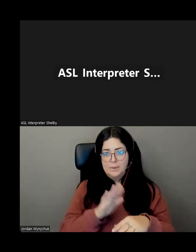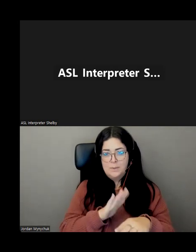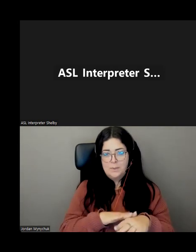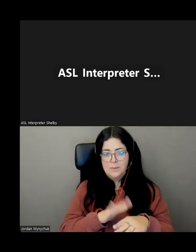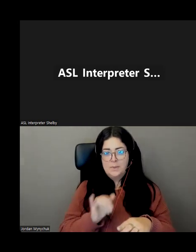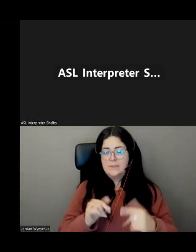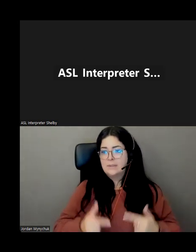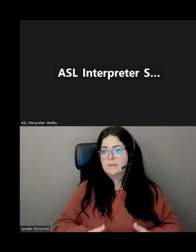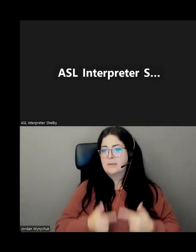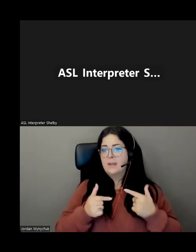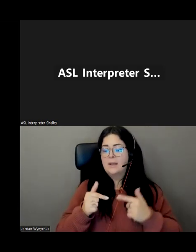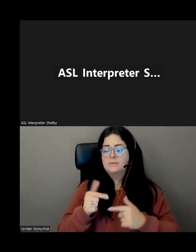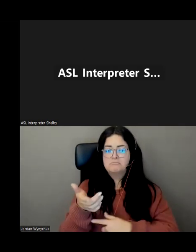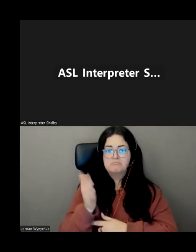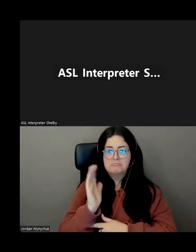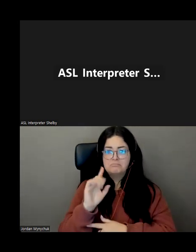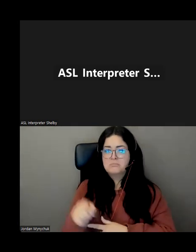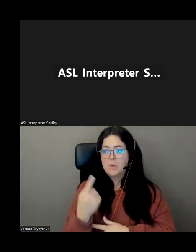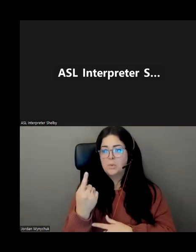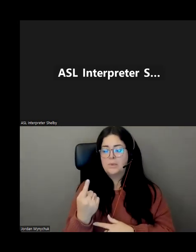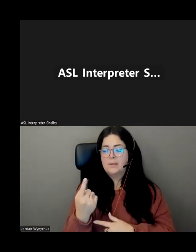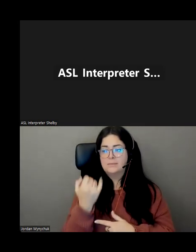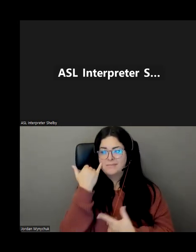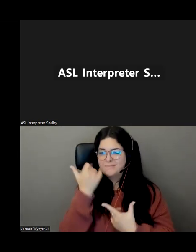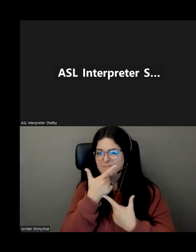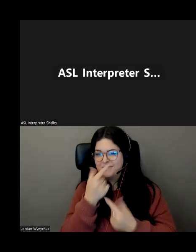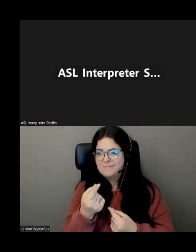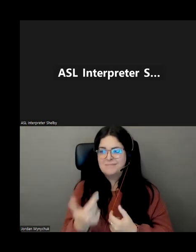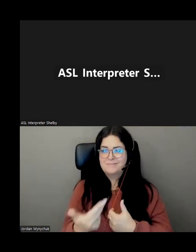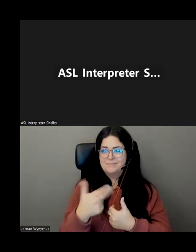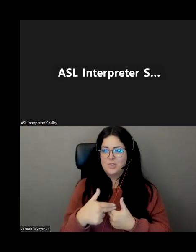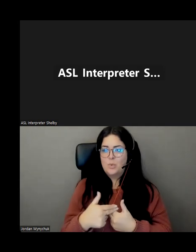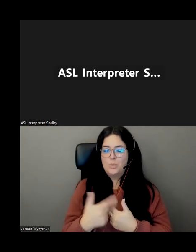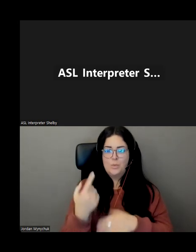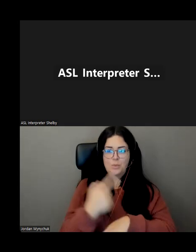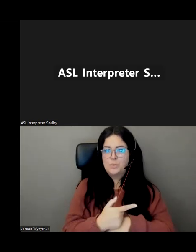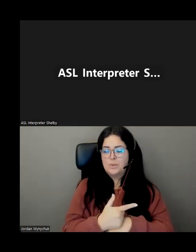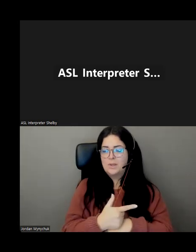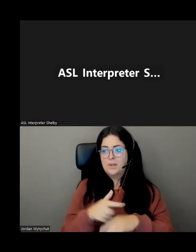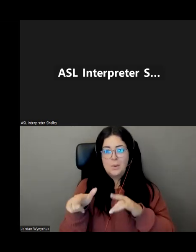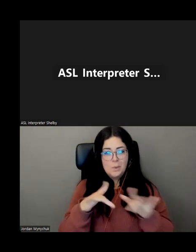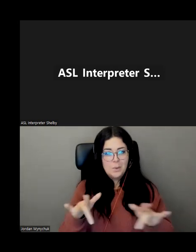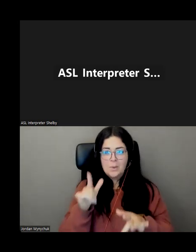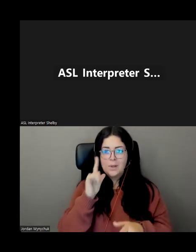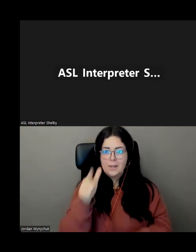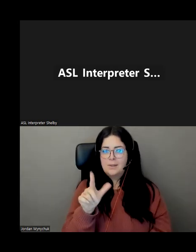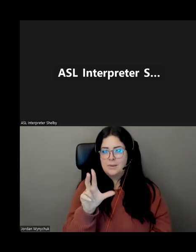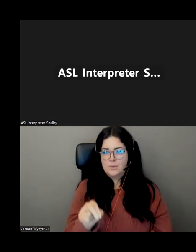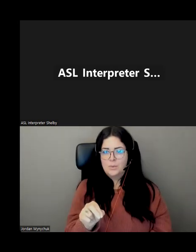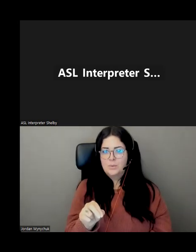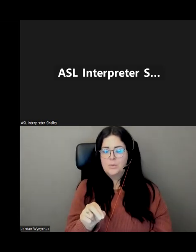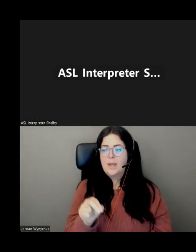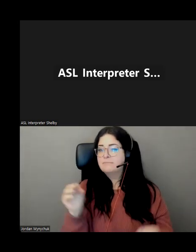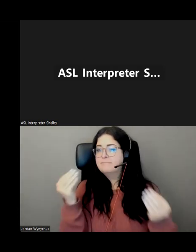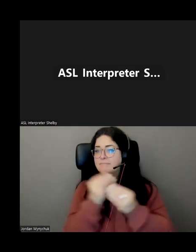live presentation only if you are interested in attending please do so and please spread the word that service canada